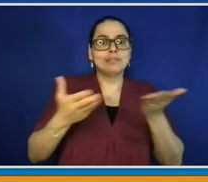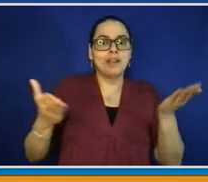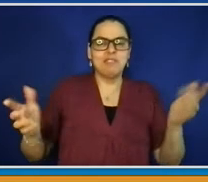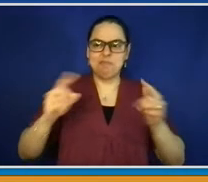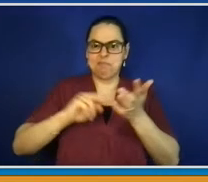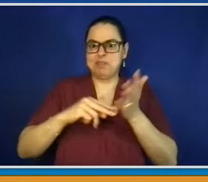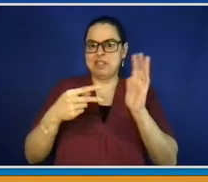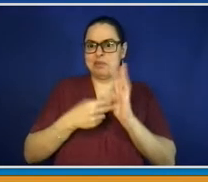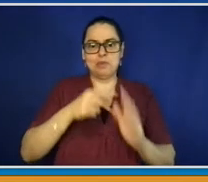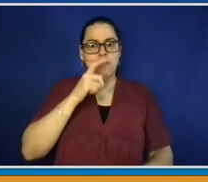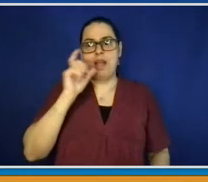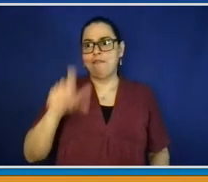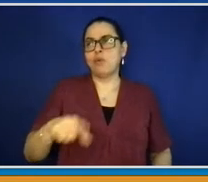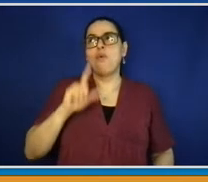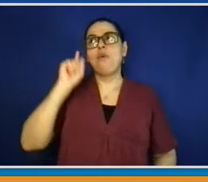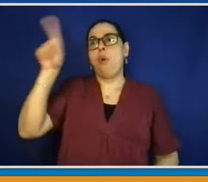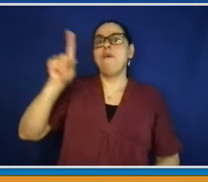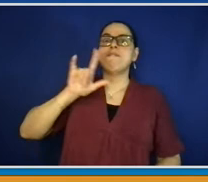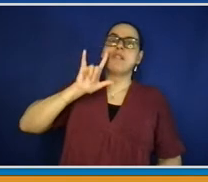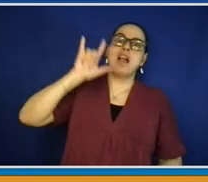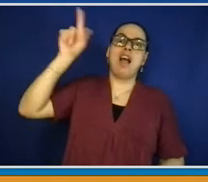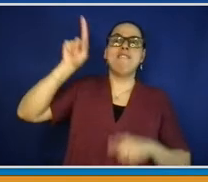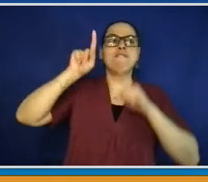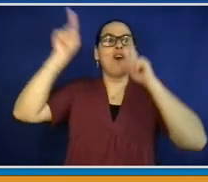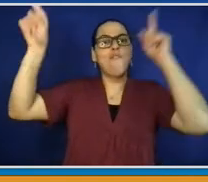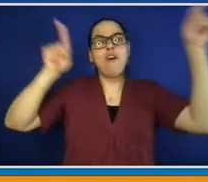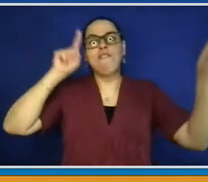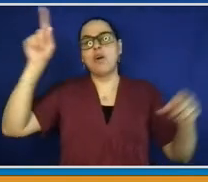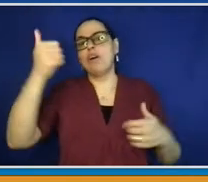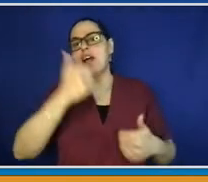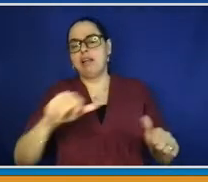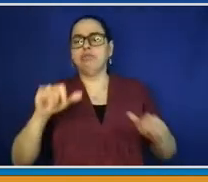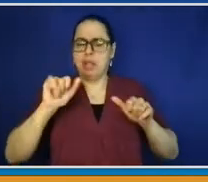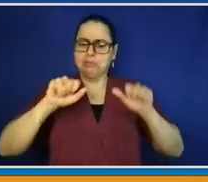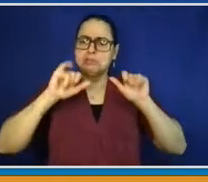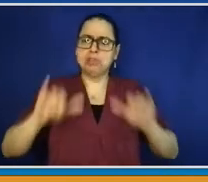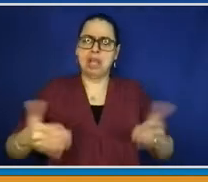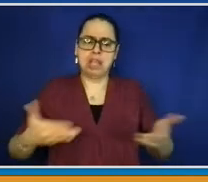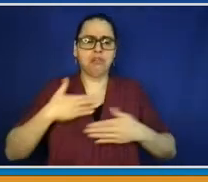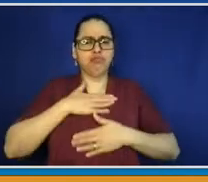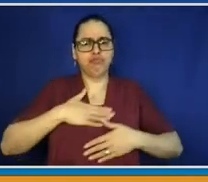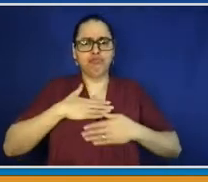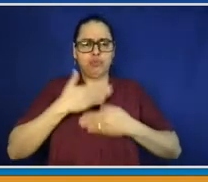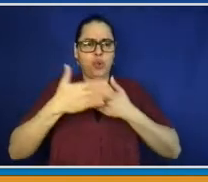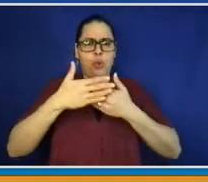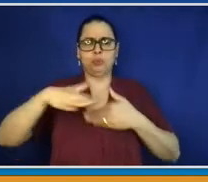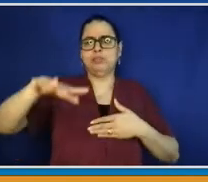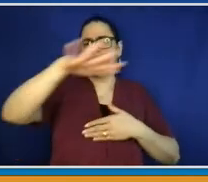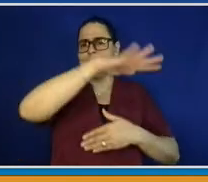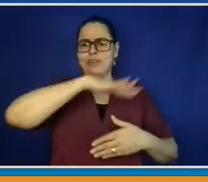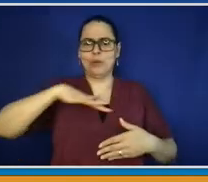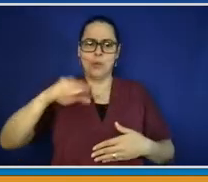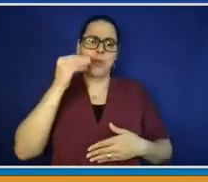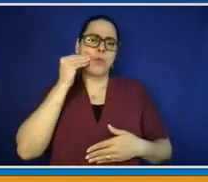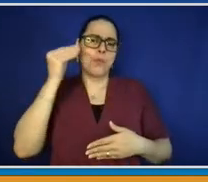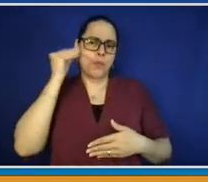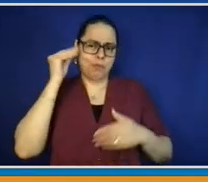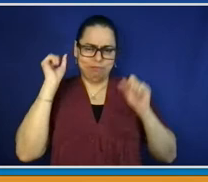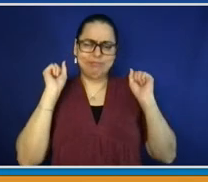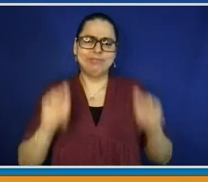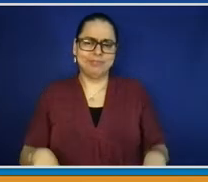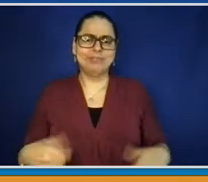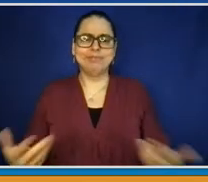overlays an image that identifies a unique Westchester community by name. White Plains is our first and featured